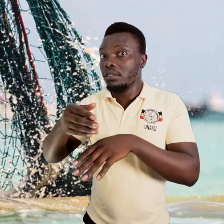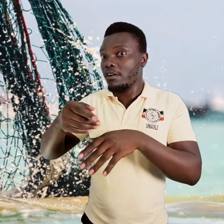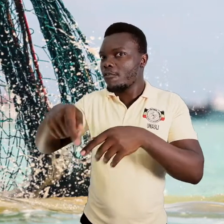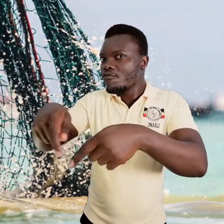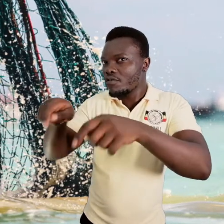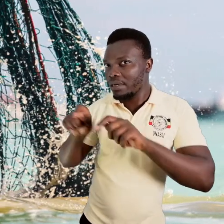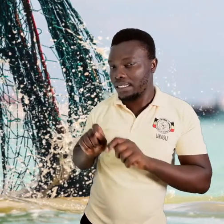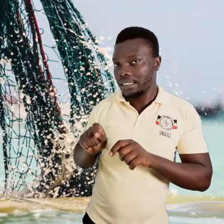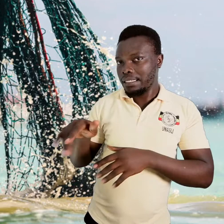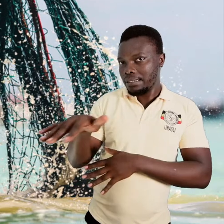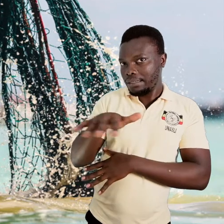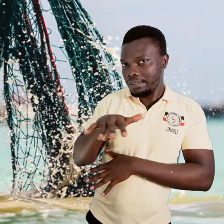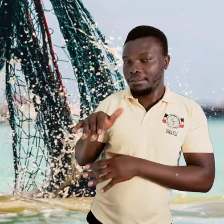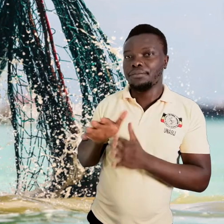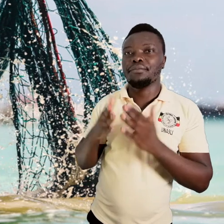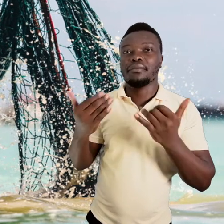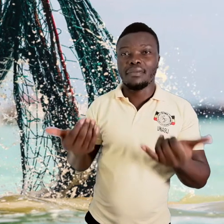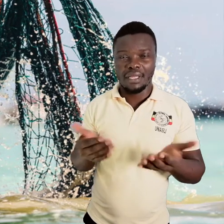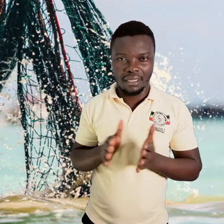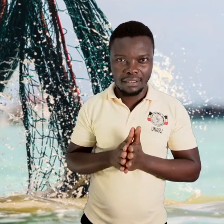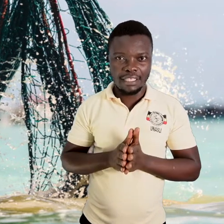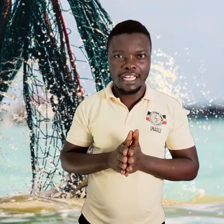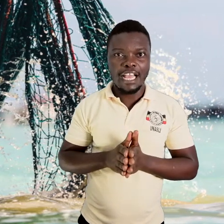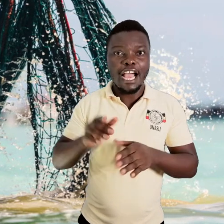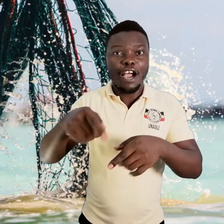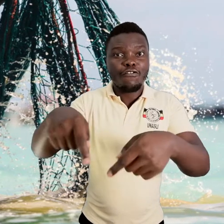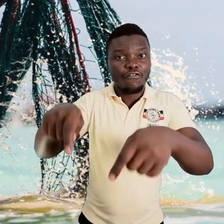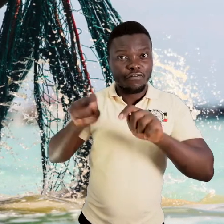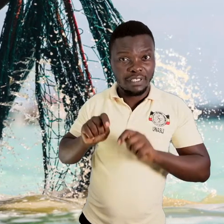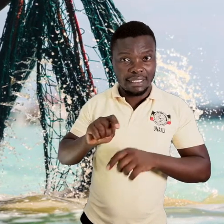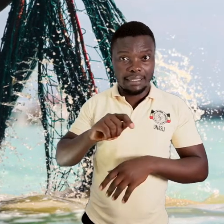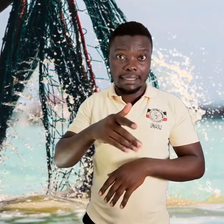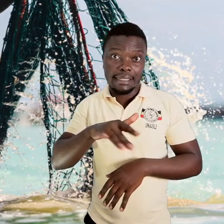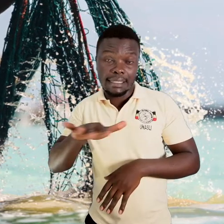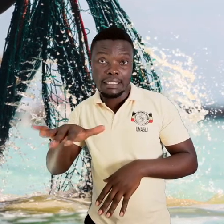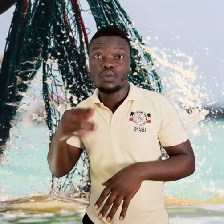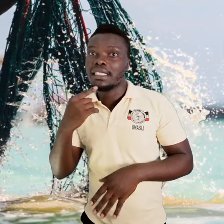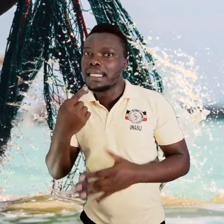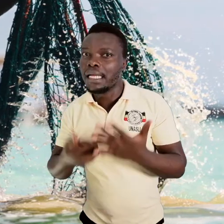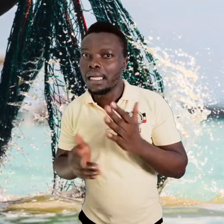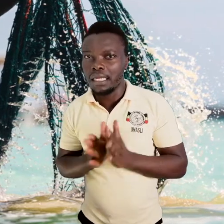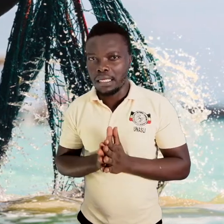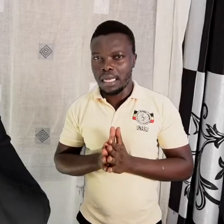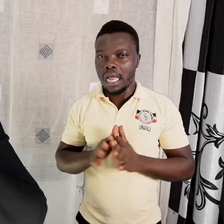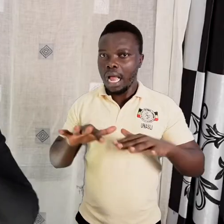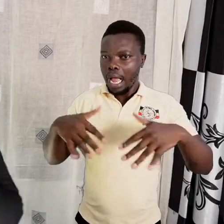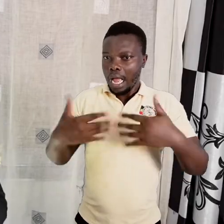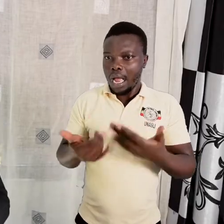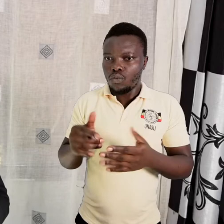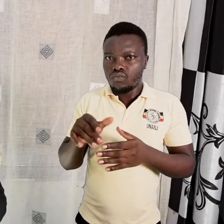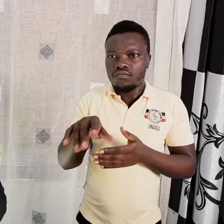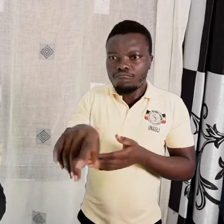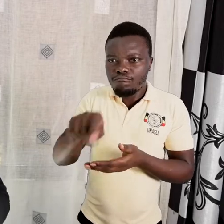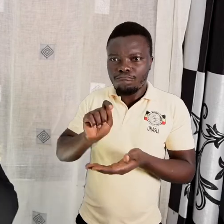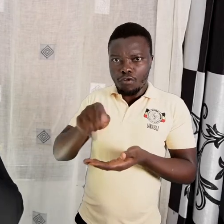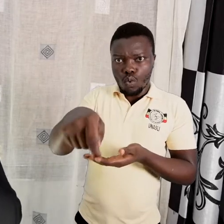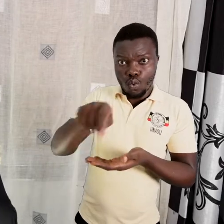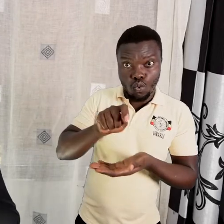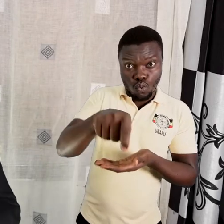So, the fishing grounds, we have said, is the water body out of which the fish is caught.